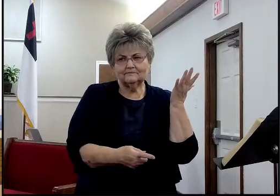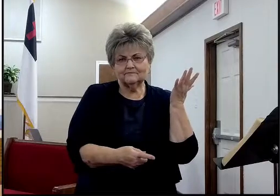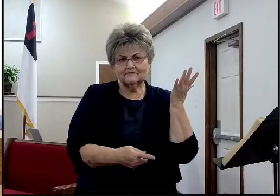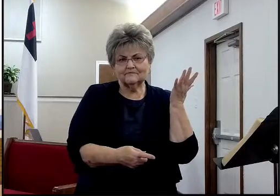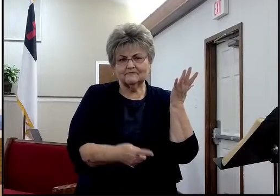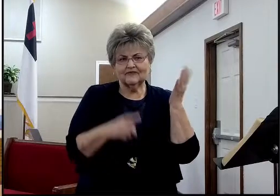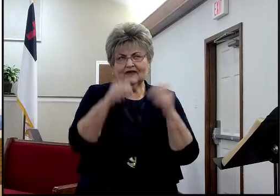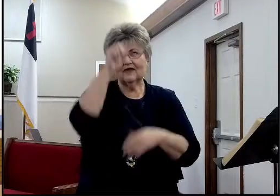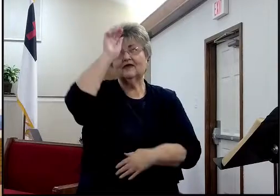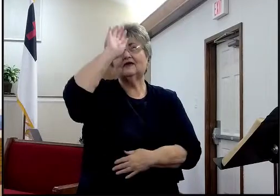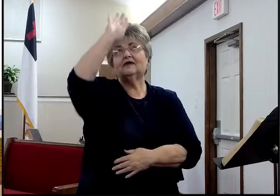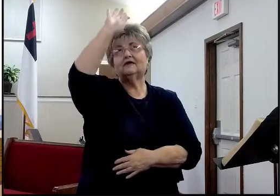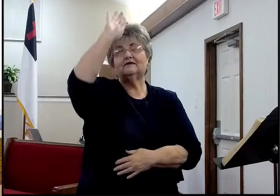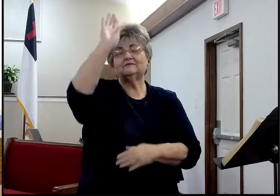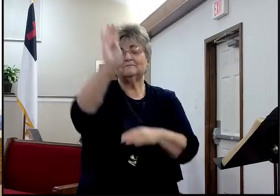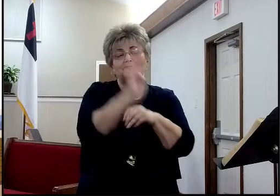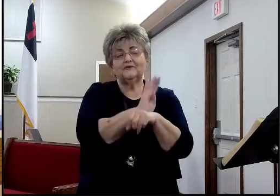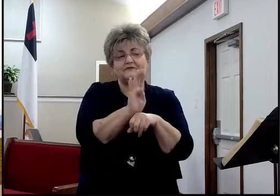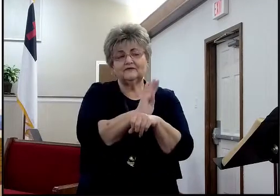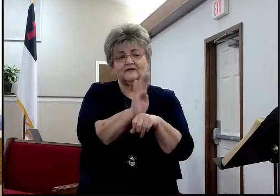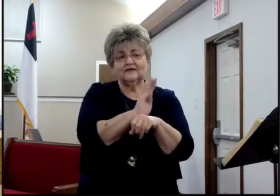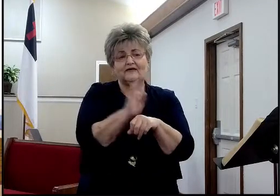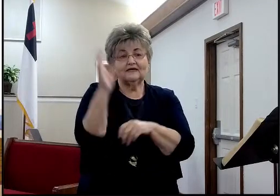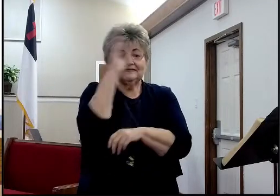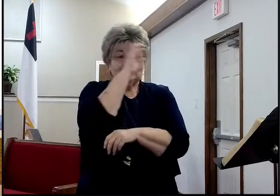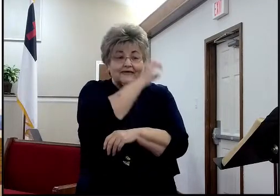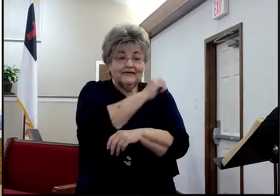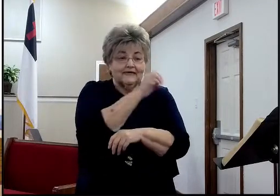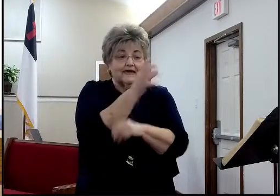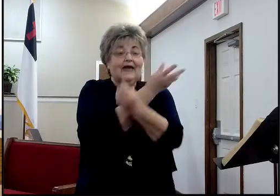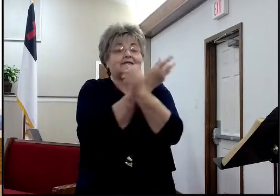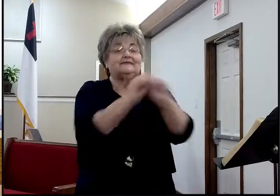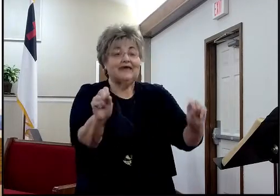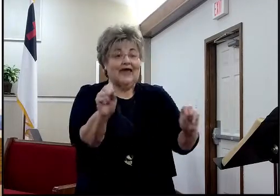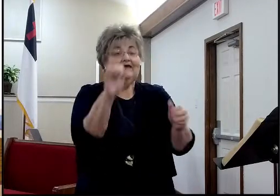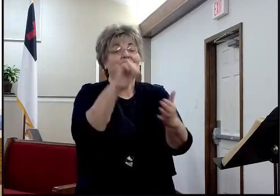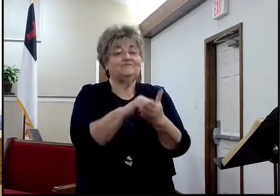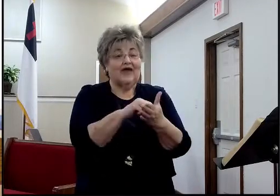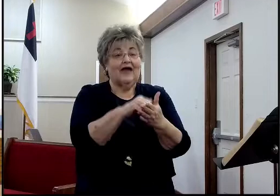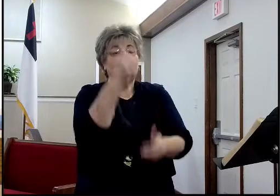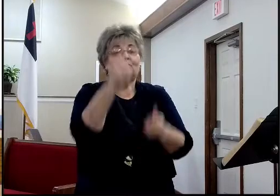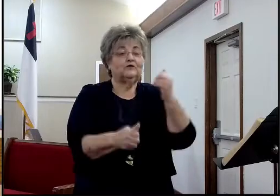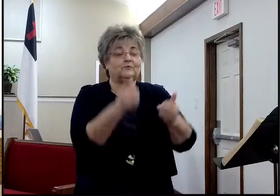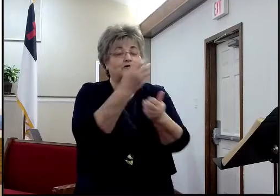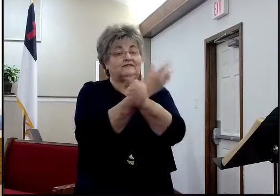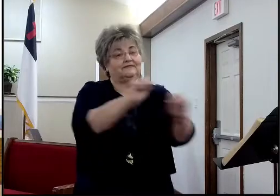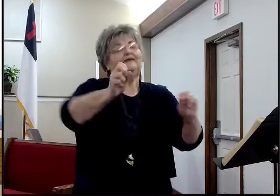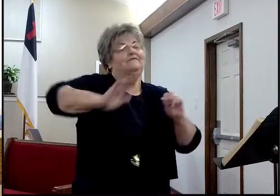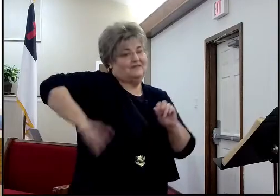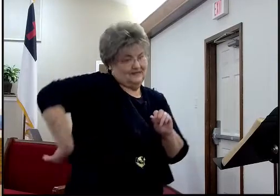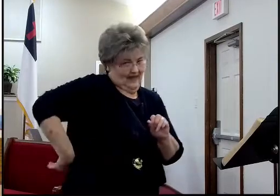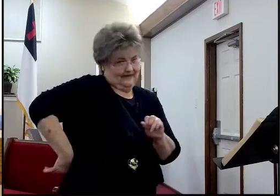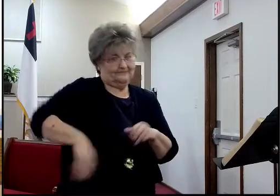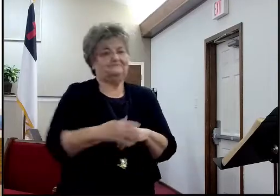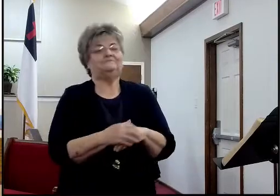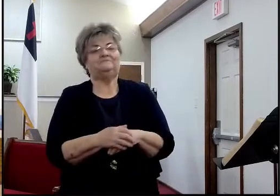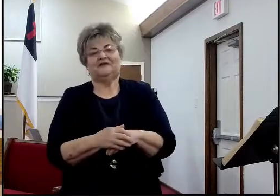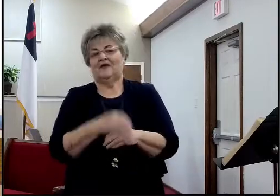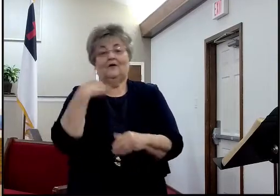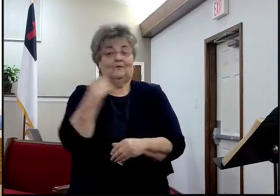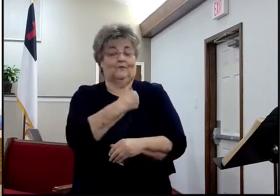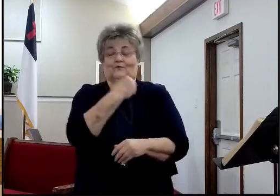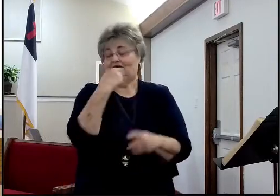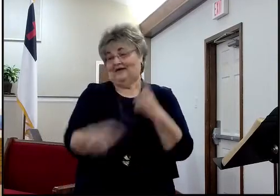The Father's business is what? To seek and save that which is lost. Yeah. And so, of course, we can't save anybody.